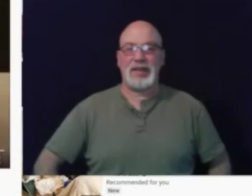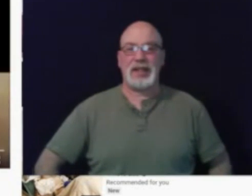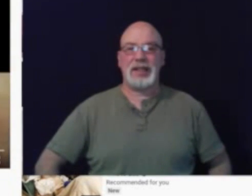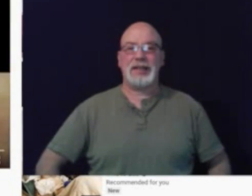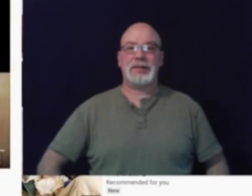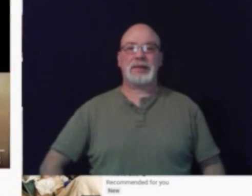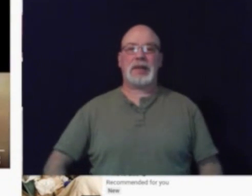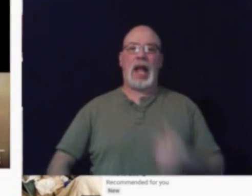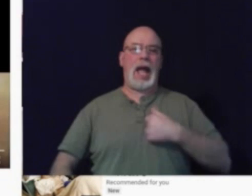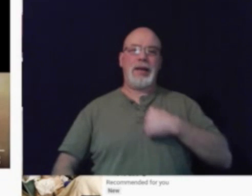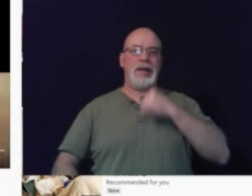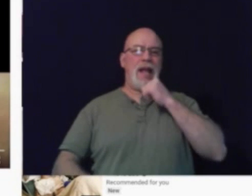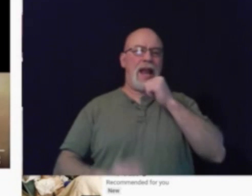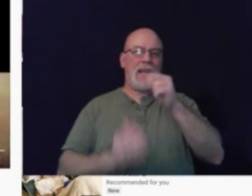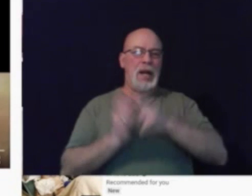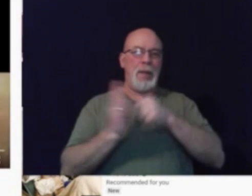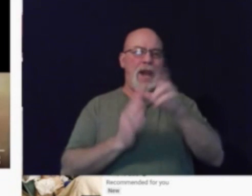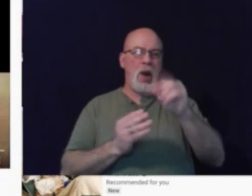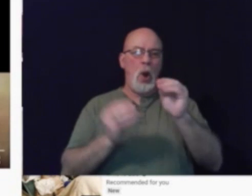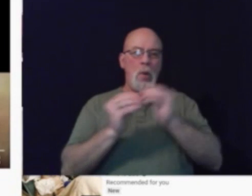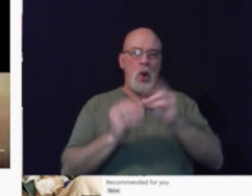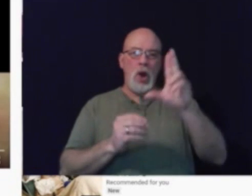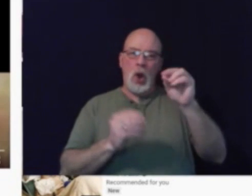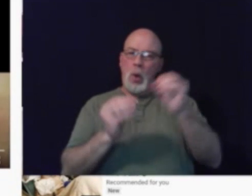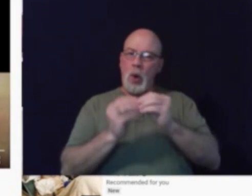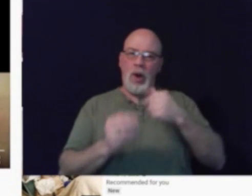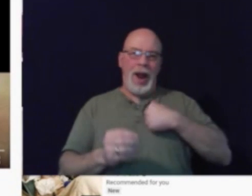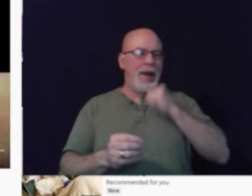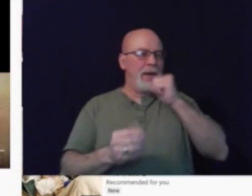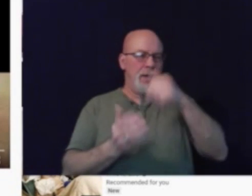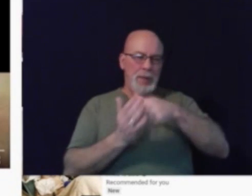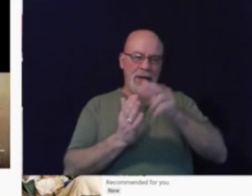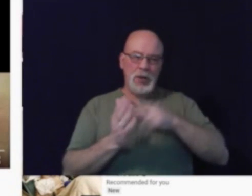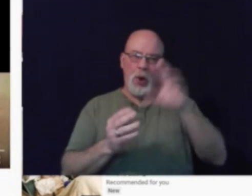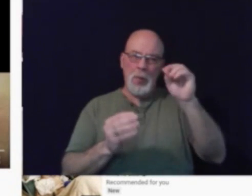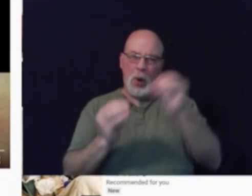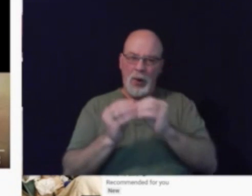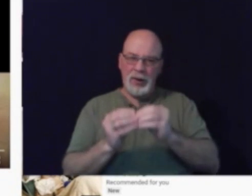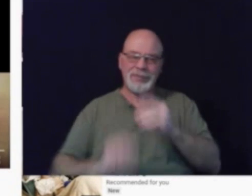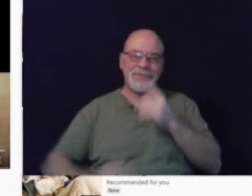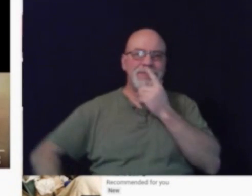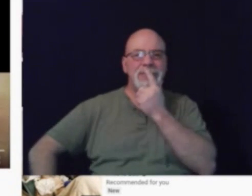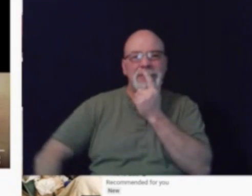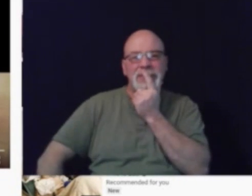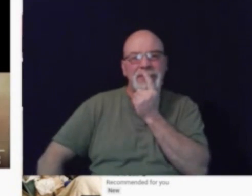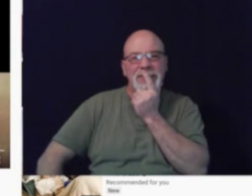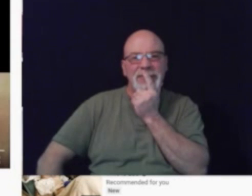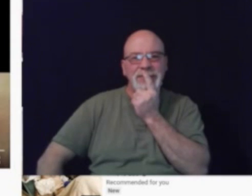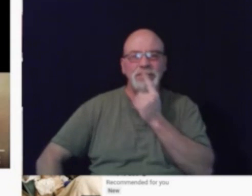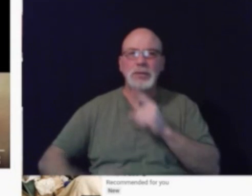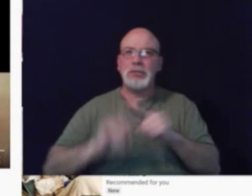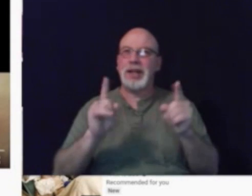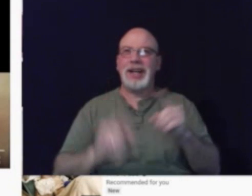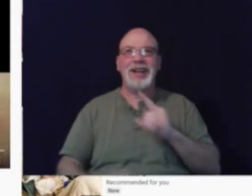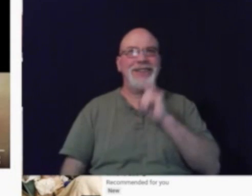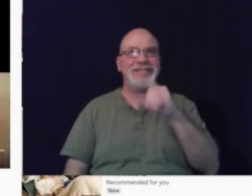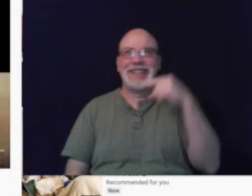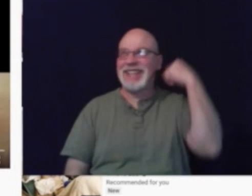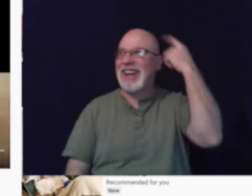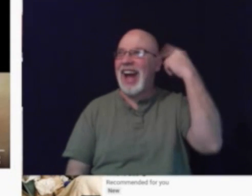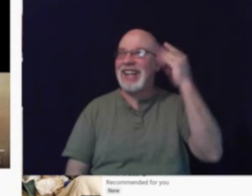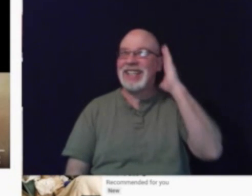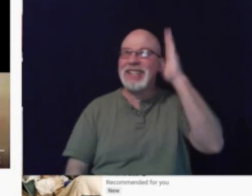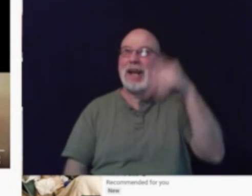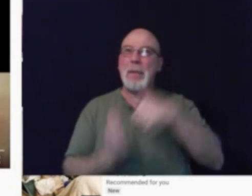I ain't gonna paint no more, no more. I ain't gonna paint no more. But I'm such a nut. Gonna paint